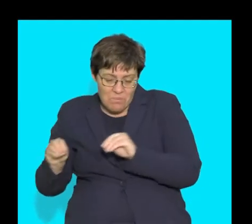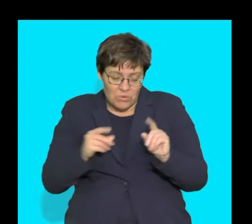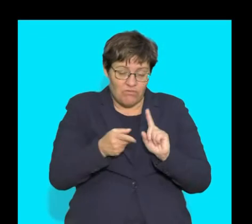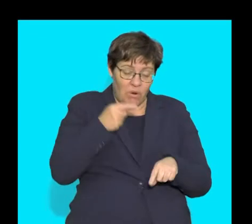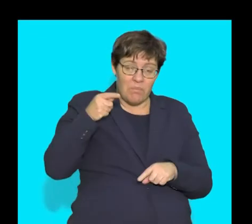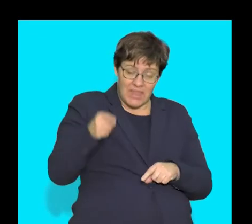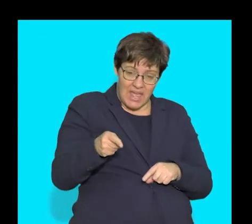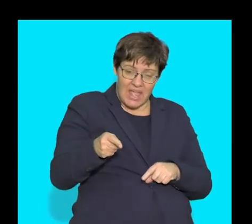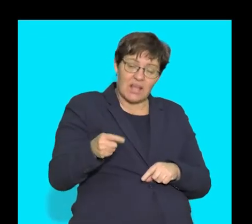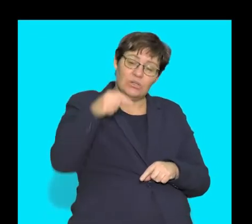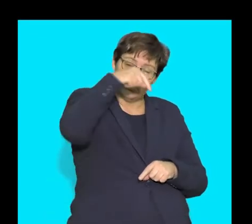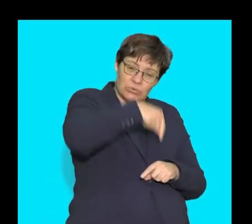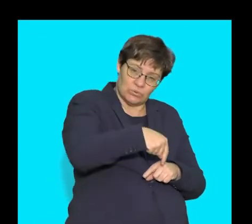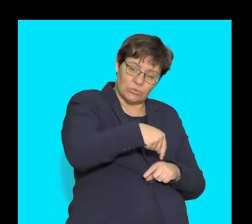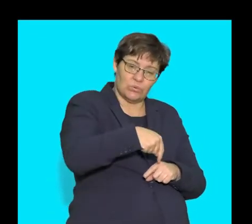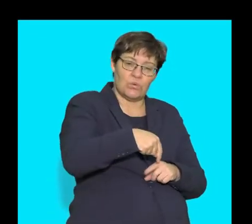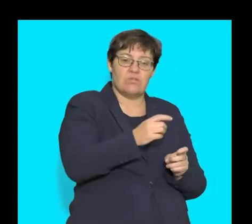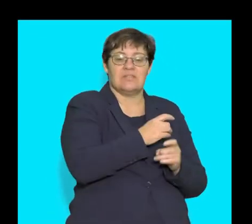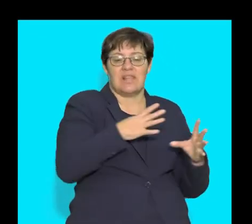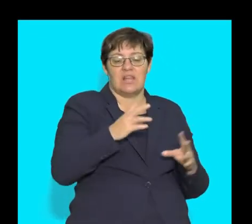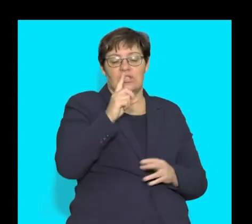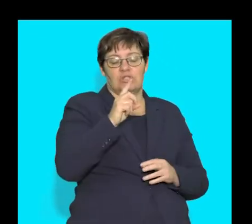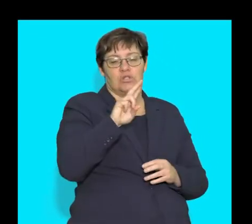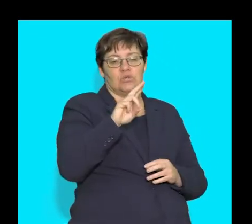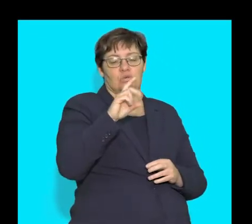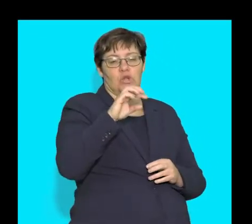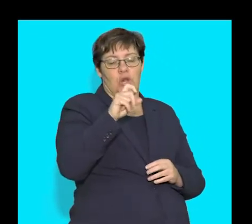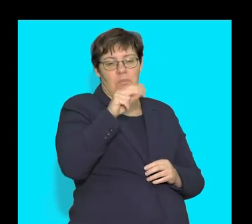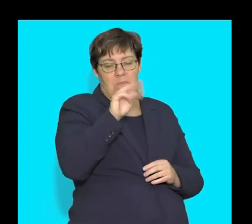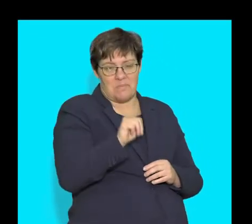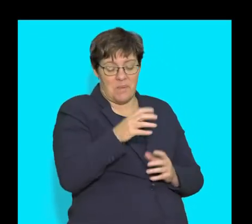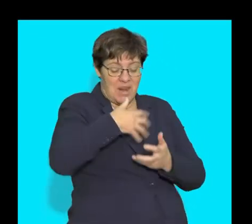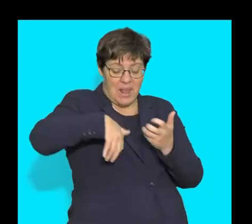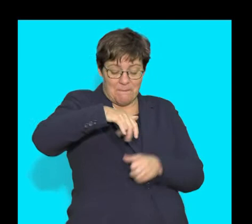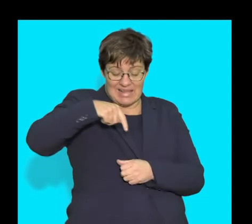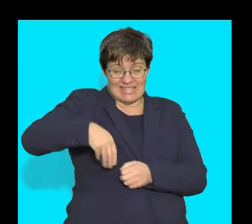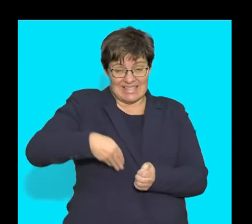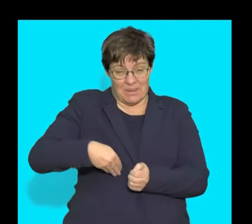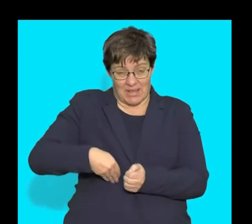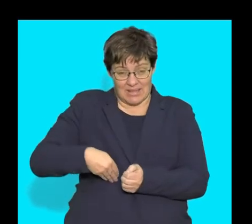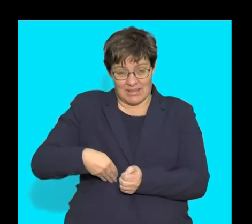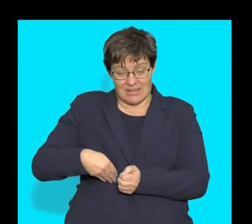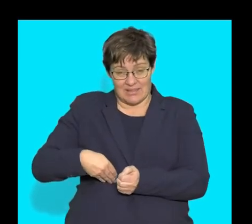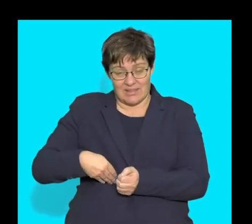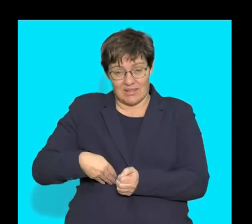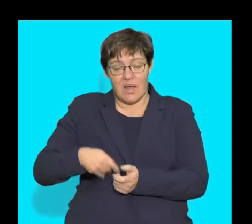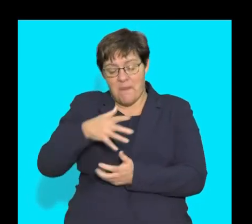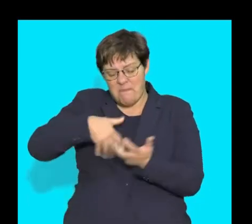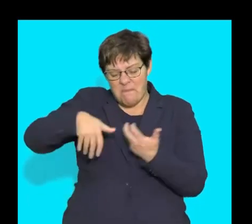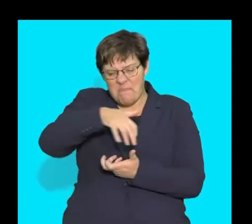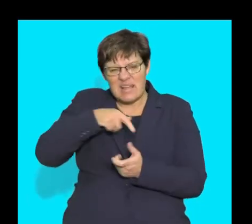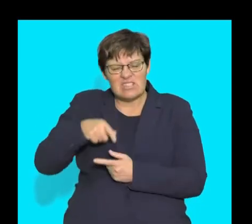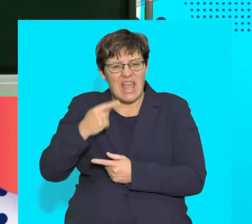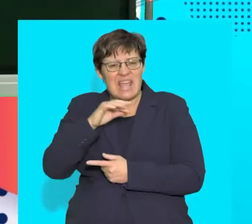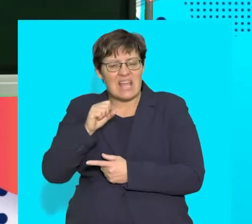stomach into the small intestine. So when it is mixed in the stomach, that mixture of